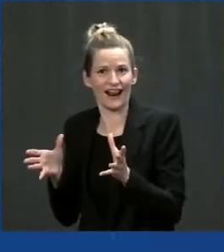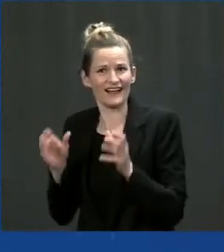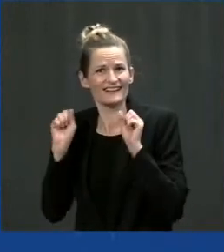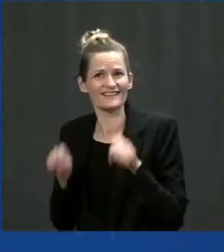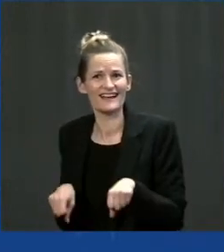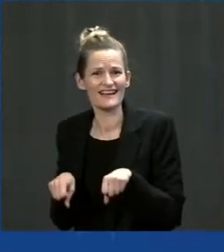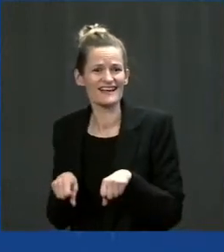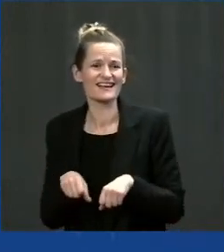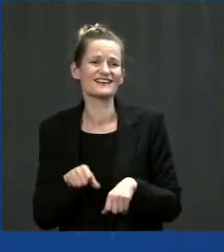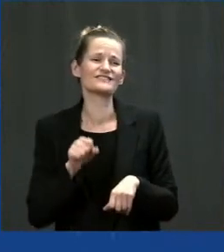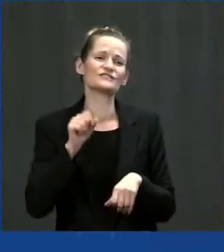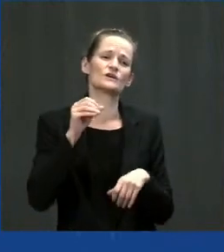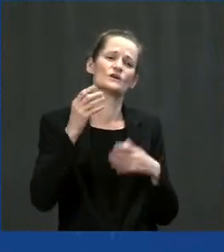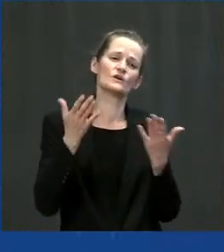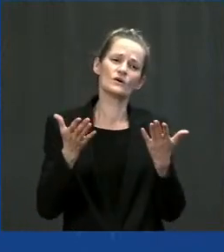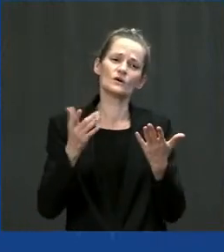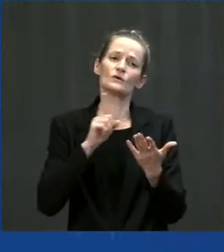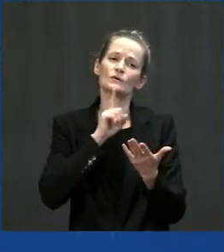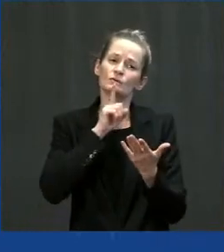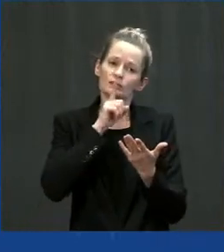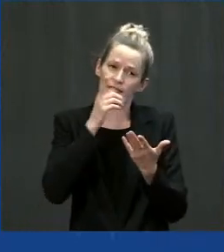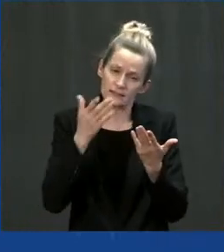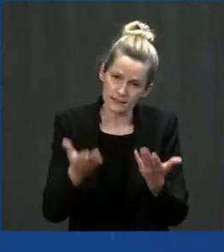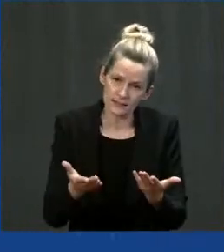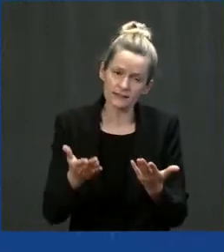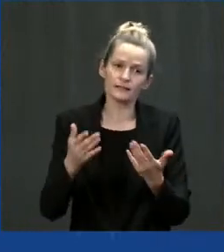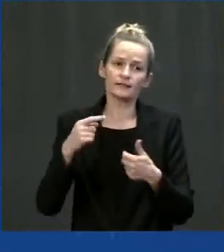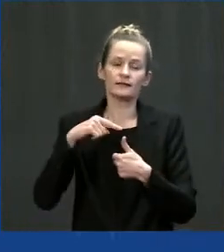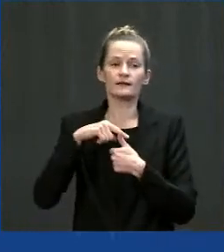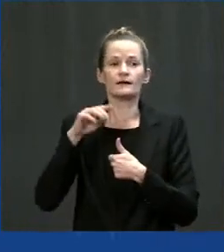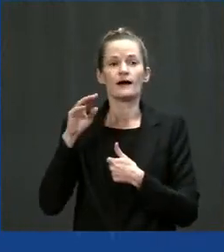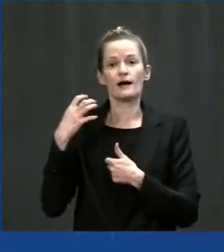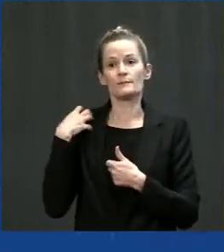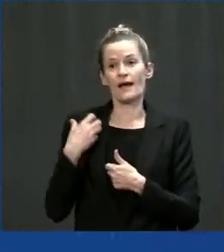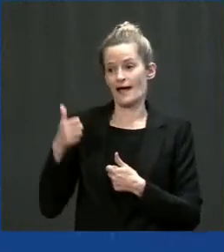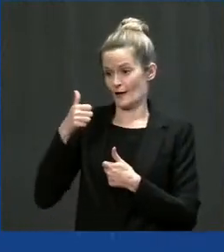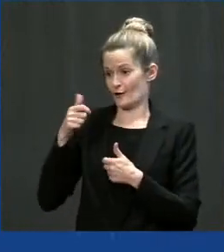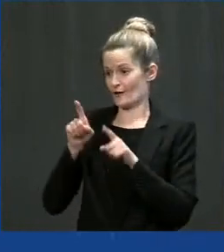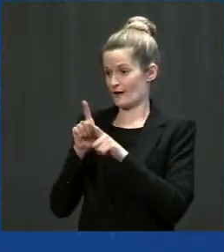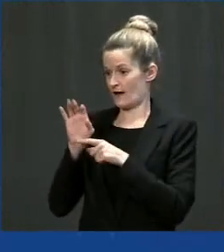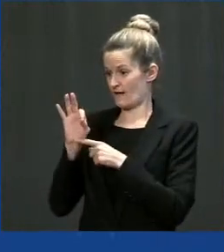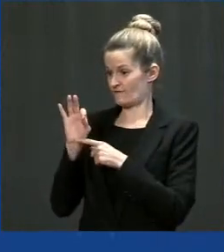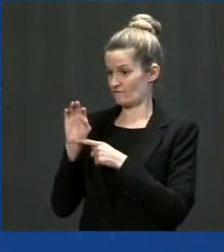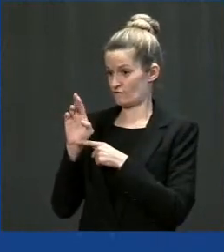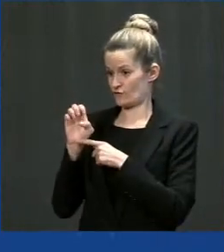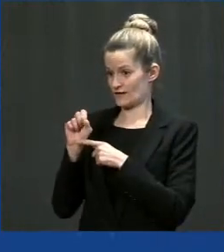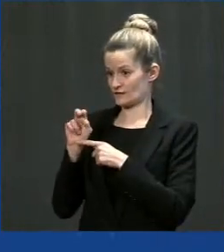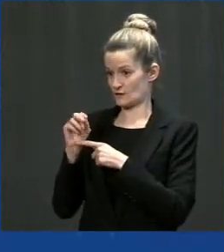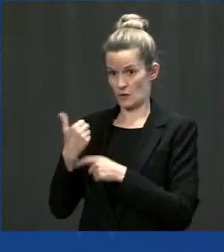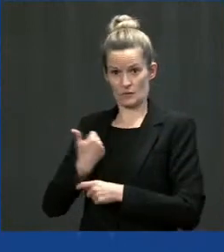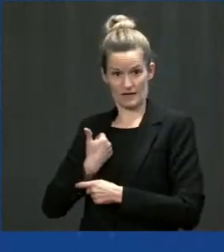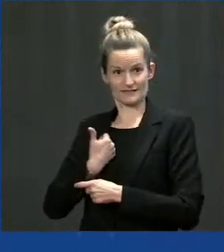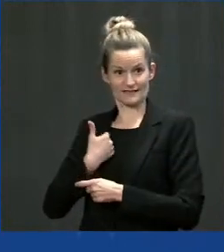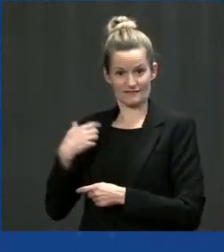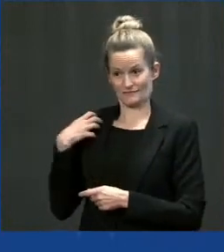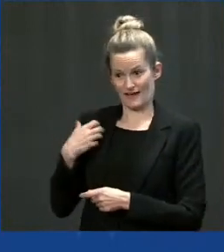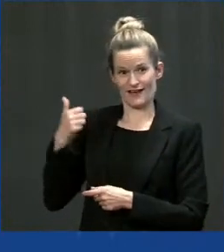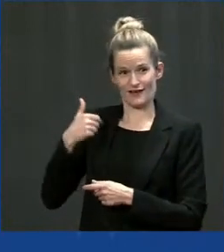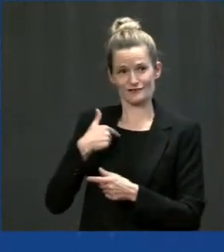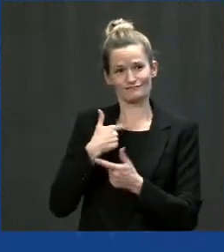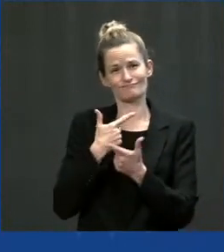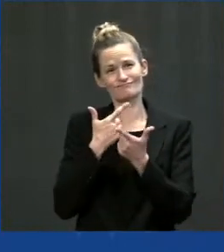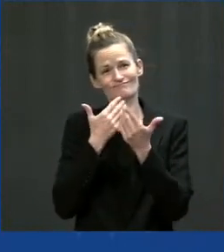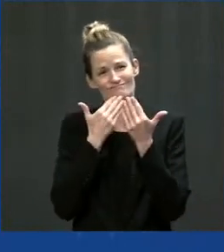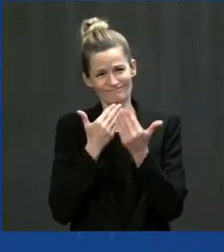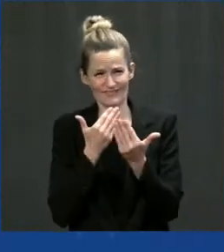and as a Republican, I am very grateful for your leadership, Mr. President, on this